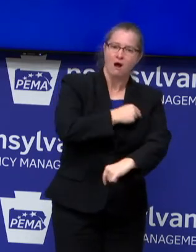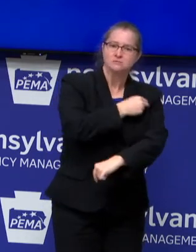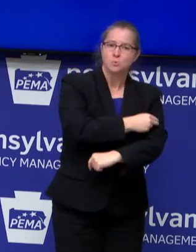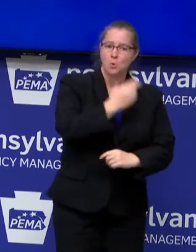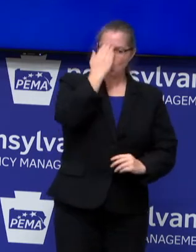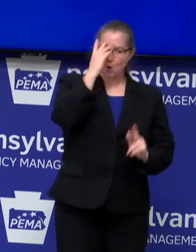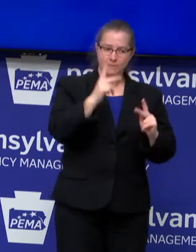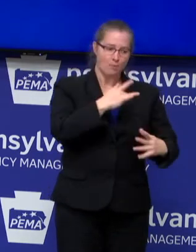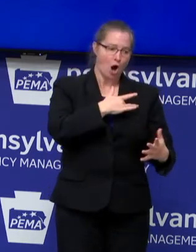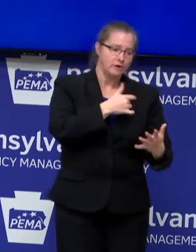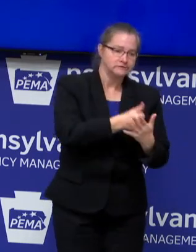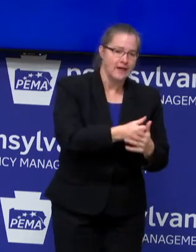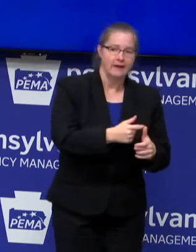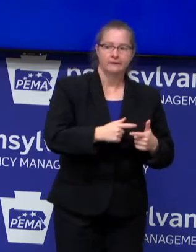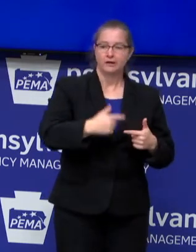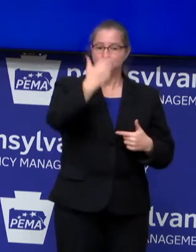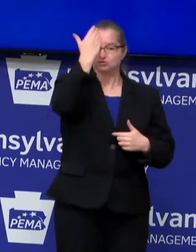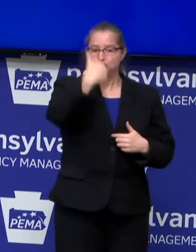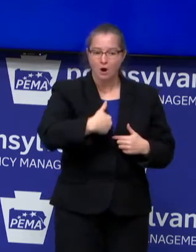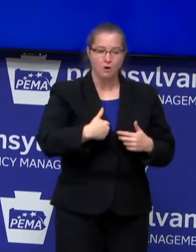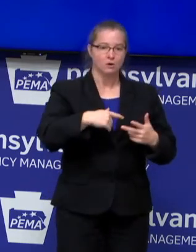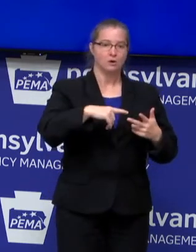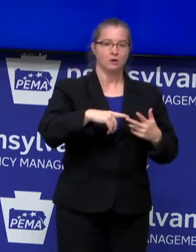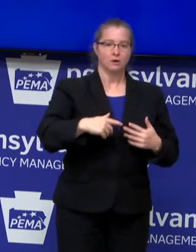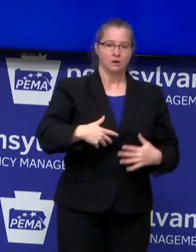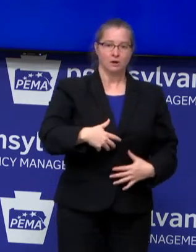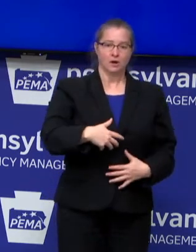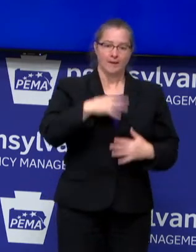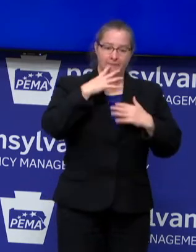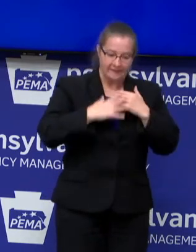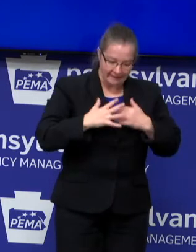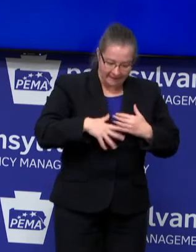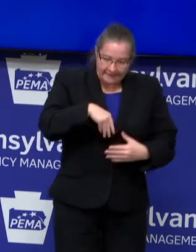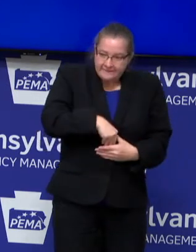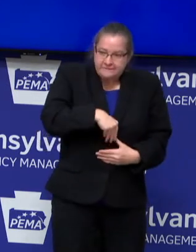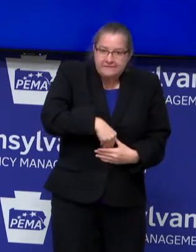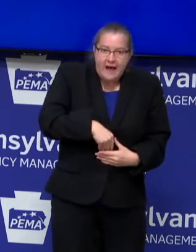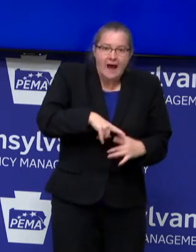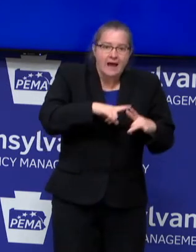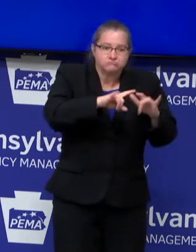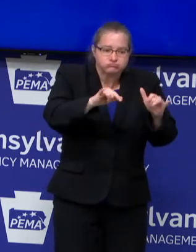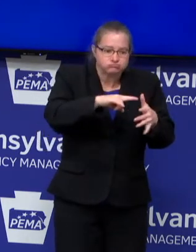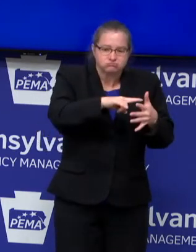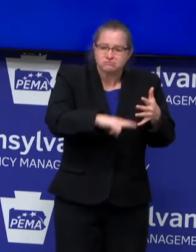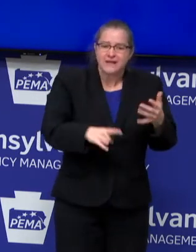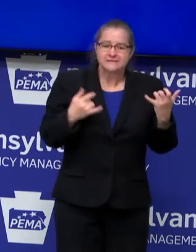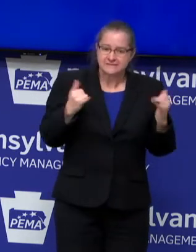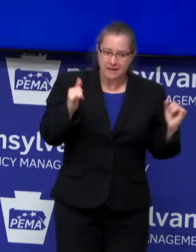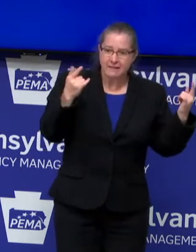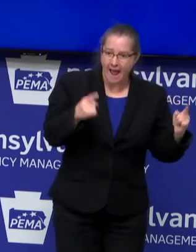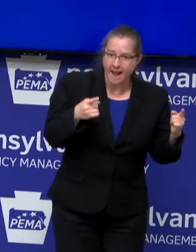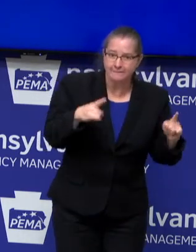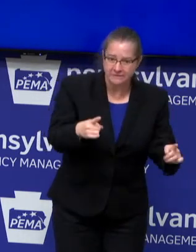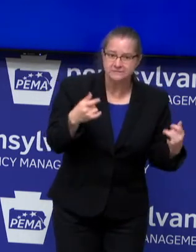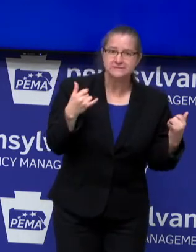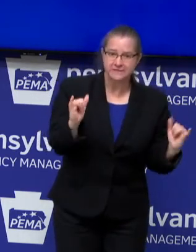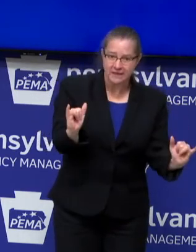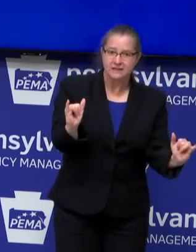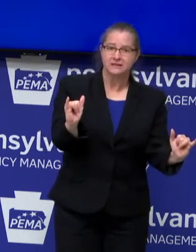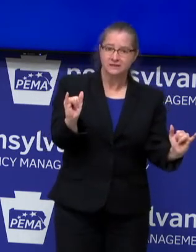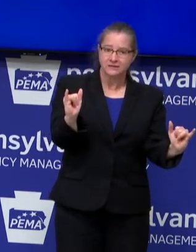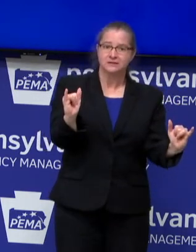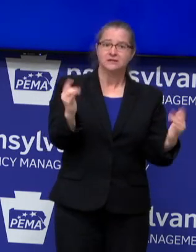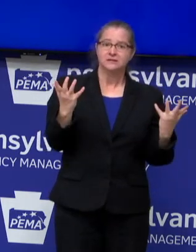attacks, the strokes, the GI bleed, those kinds of things are still happening in our communities.